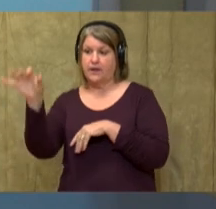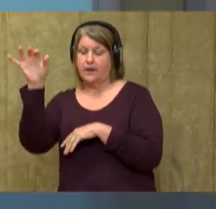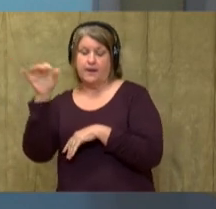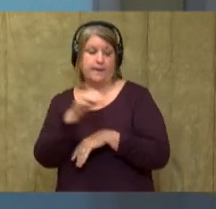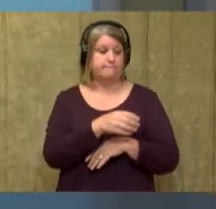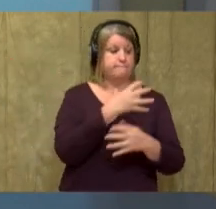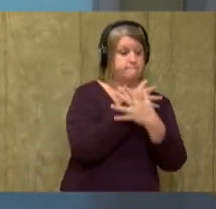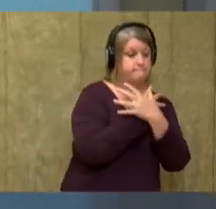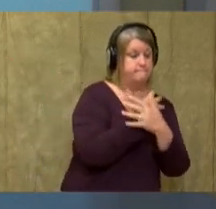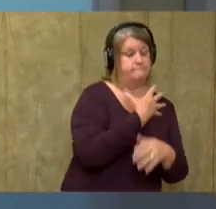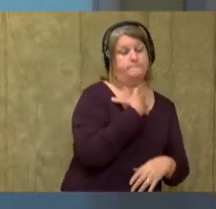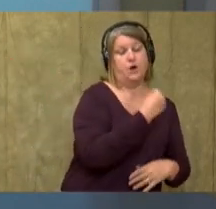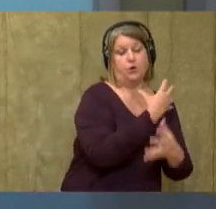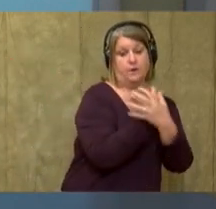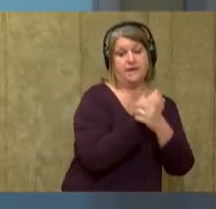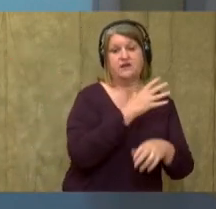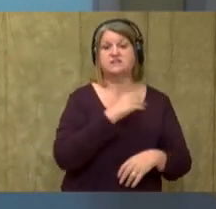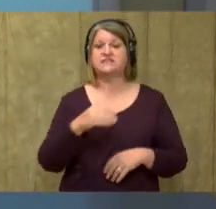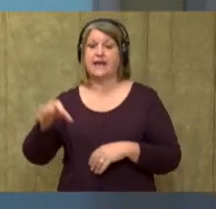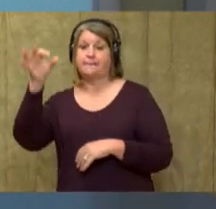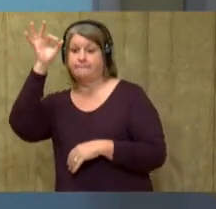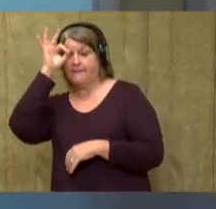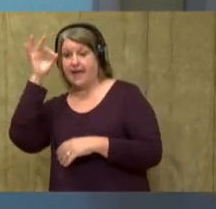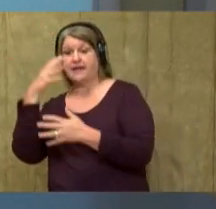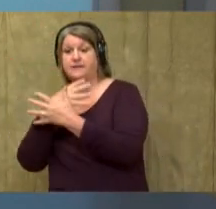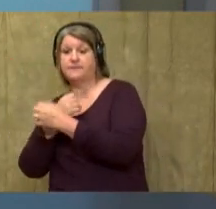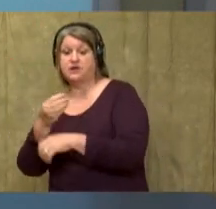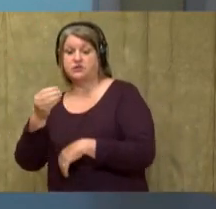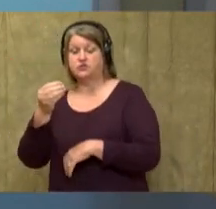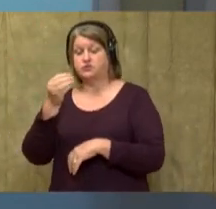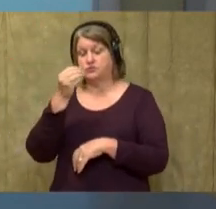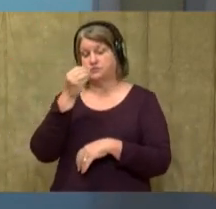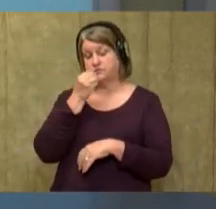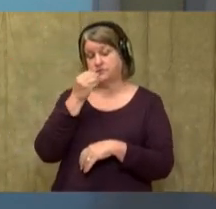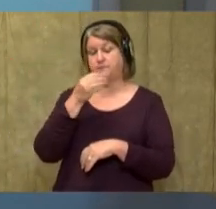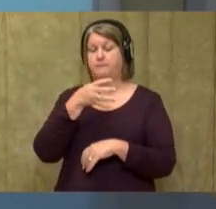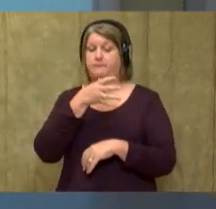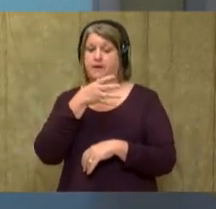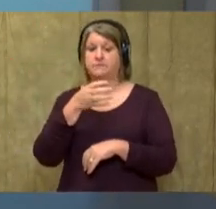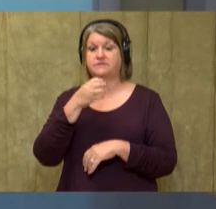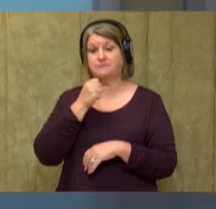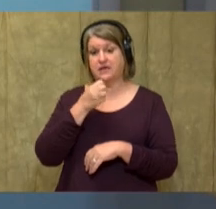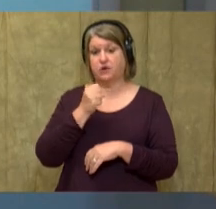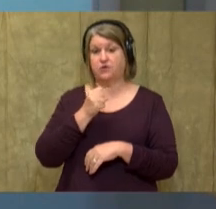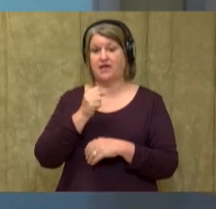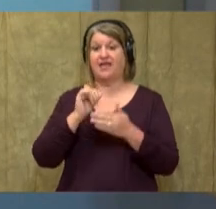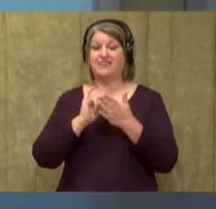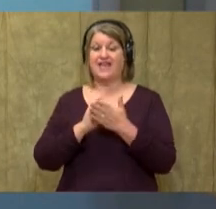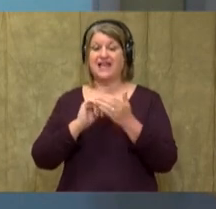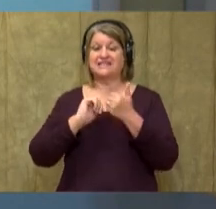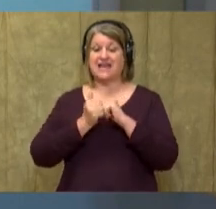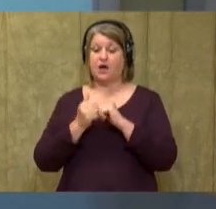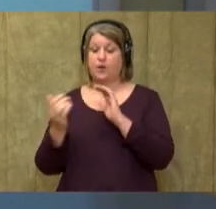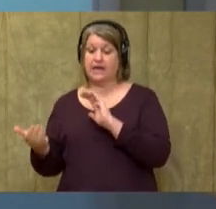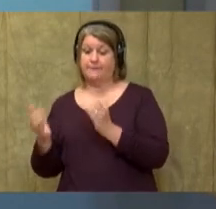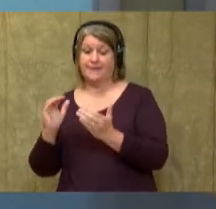drink their mother's milk. So, those are ways that we compare and contrast. I want you to continue to reading